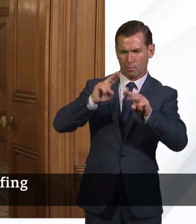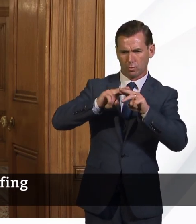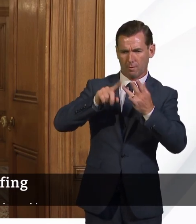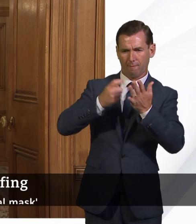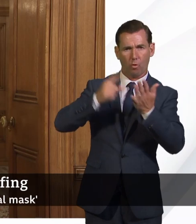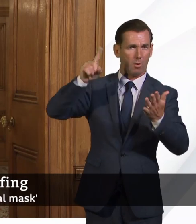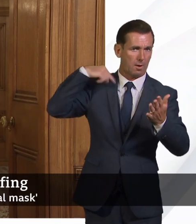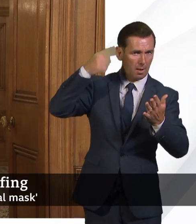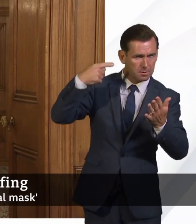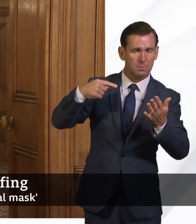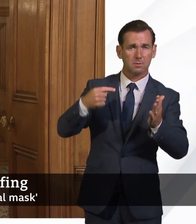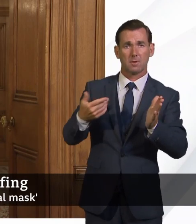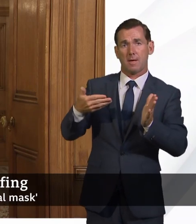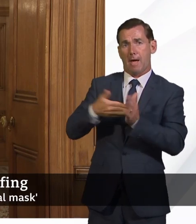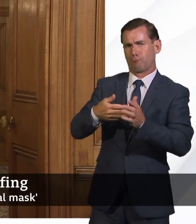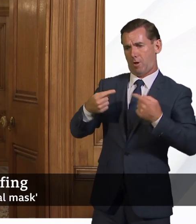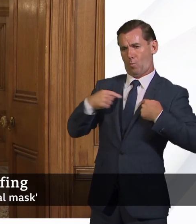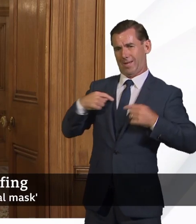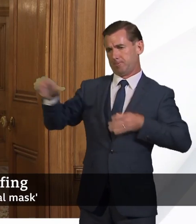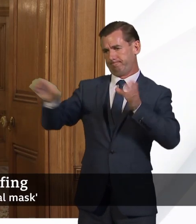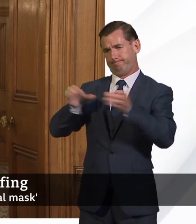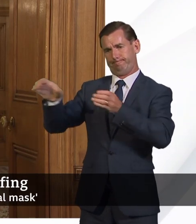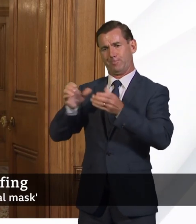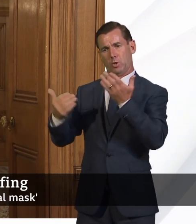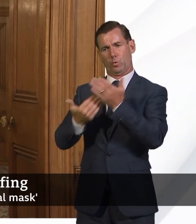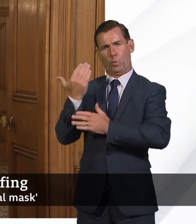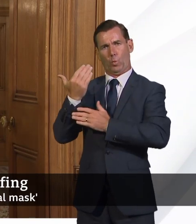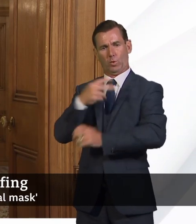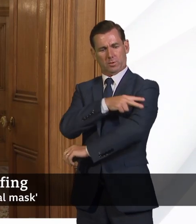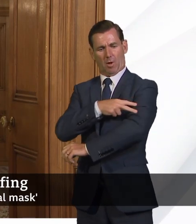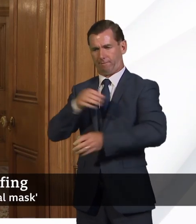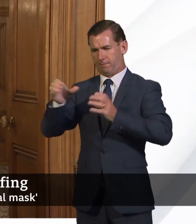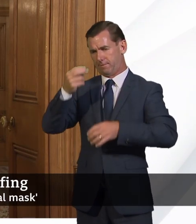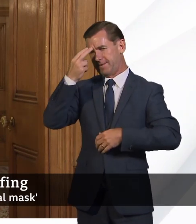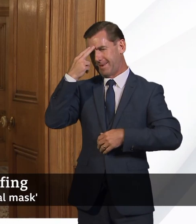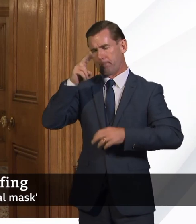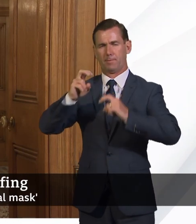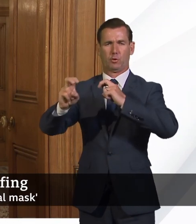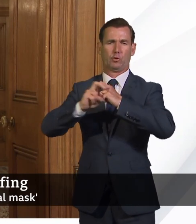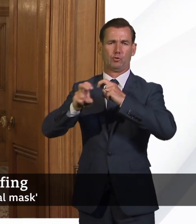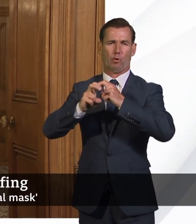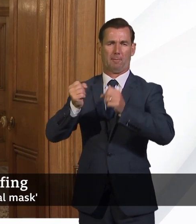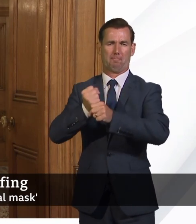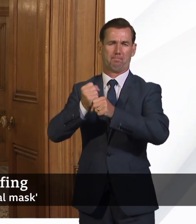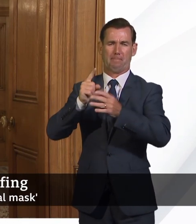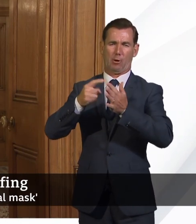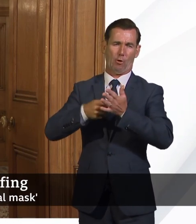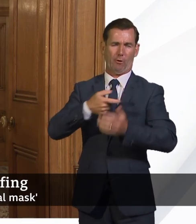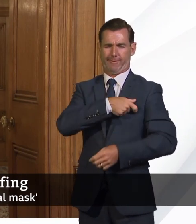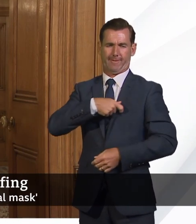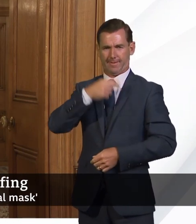coming weeks, we'll also deploy journeymakers to assist and remind commuters of the need to wear face coverings.